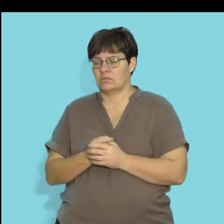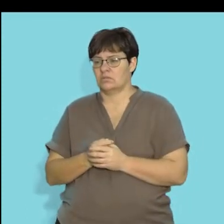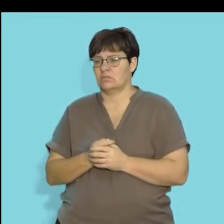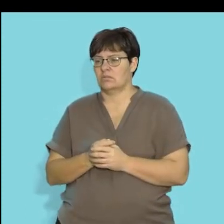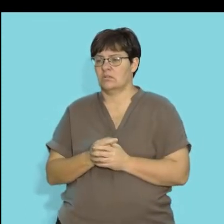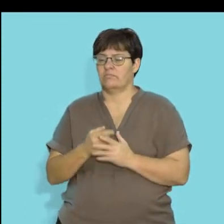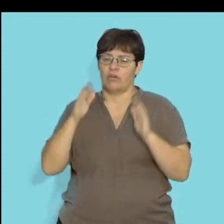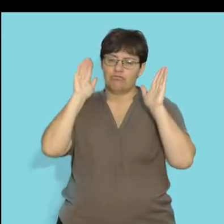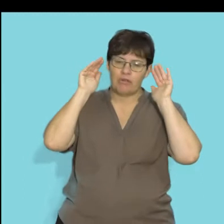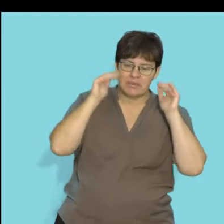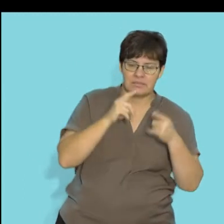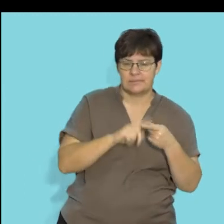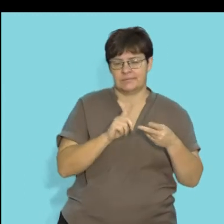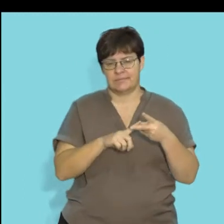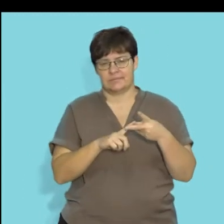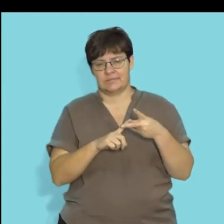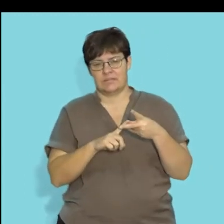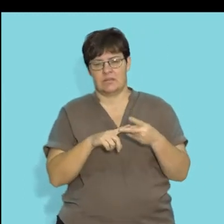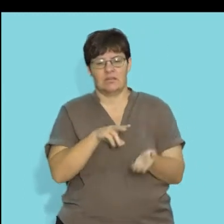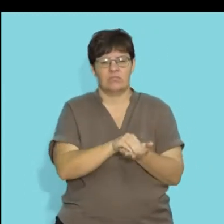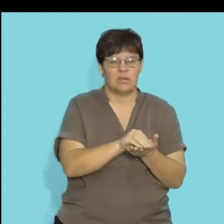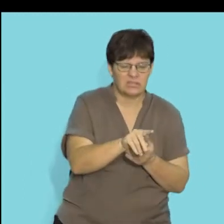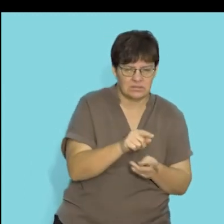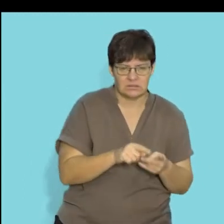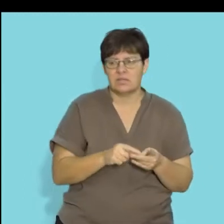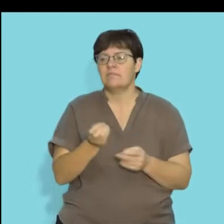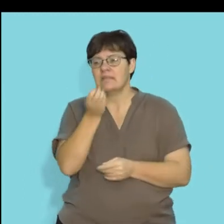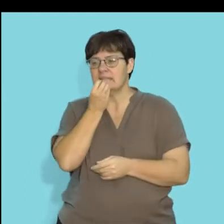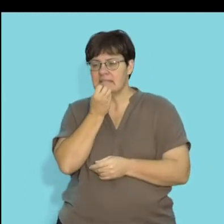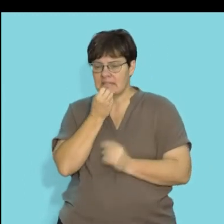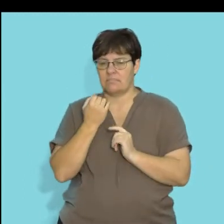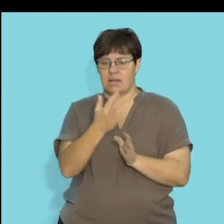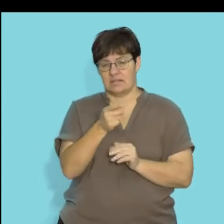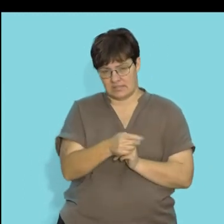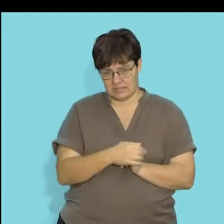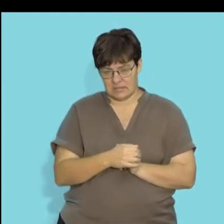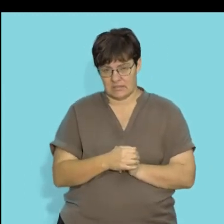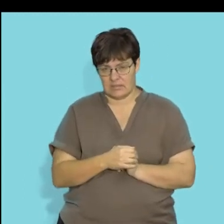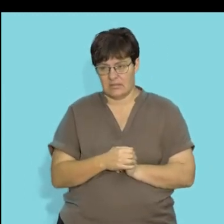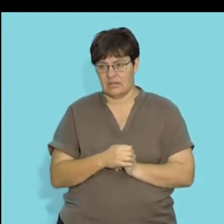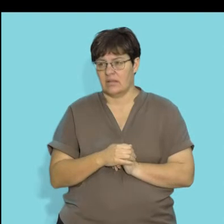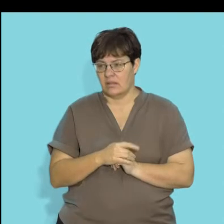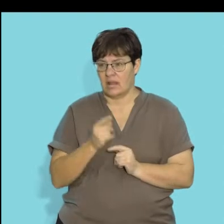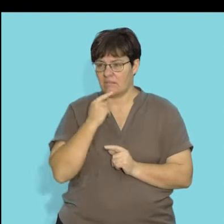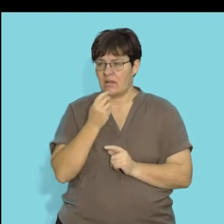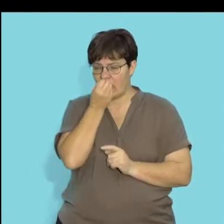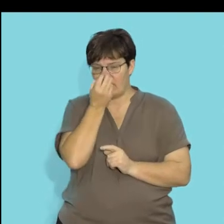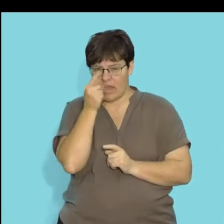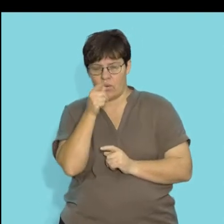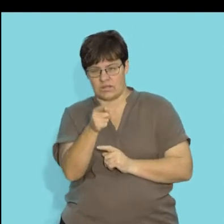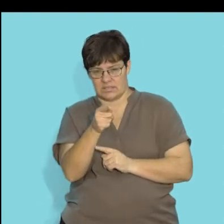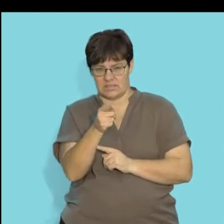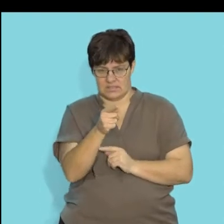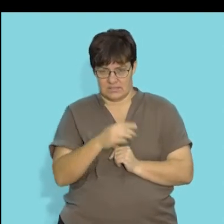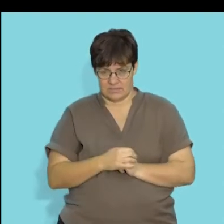rodents, such as rabbits, and other animals that eat plant material. In this case, you've got a rabbit that's feeding off the